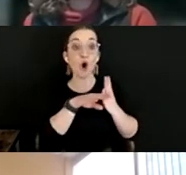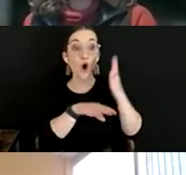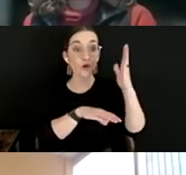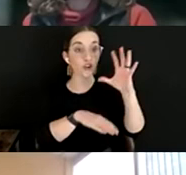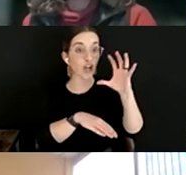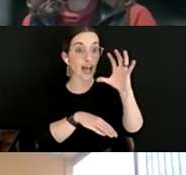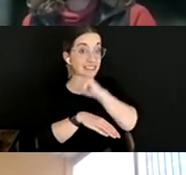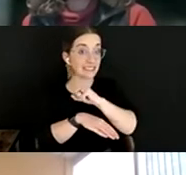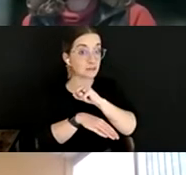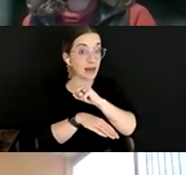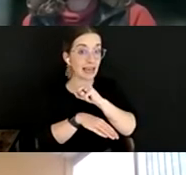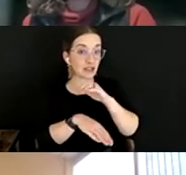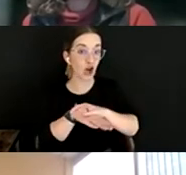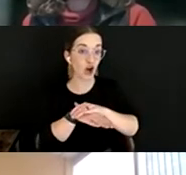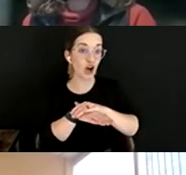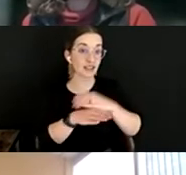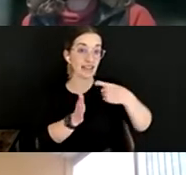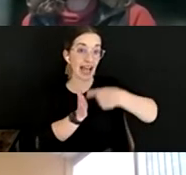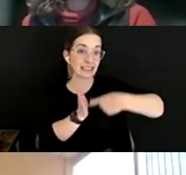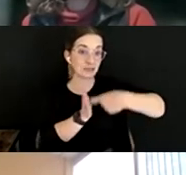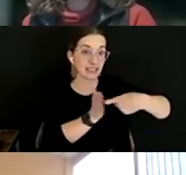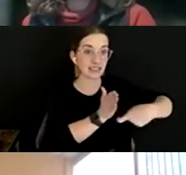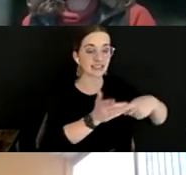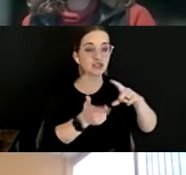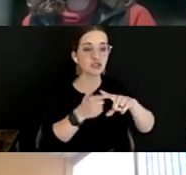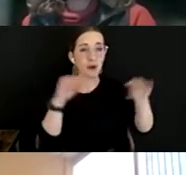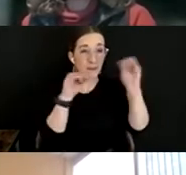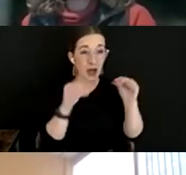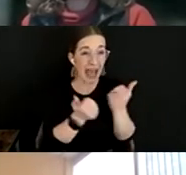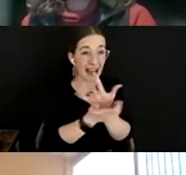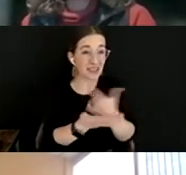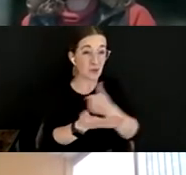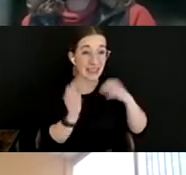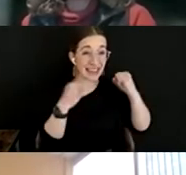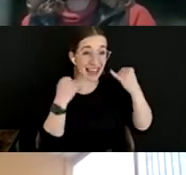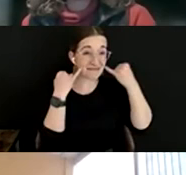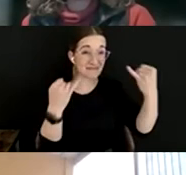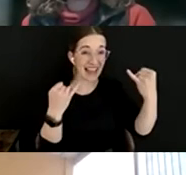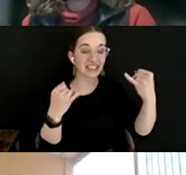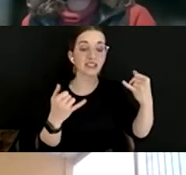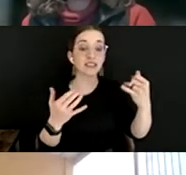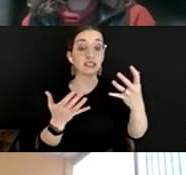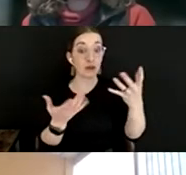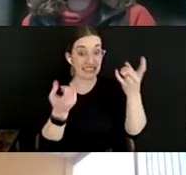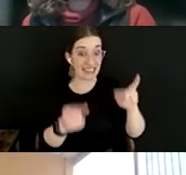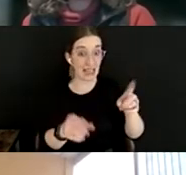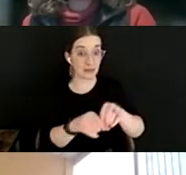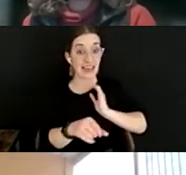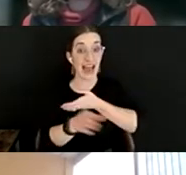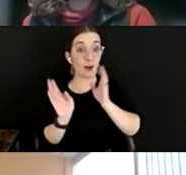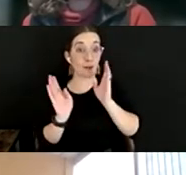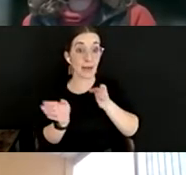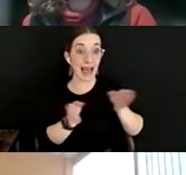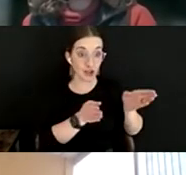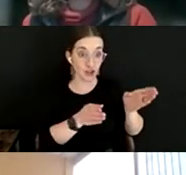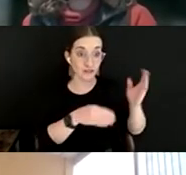put in as everything that we can imagine. then what has happened in our pattern here is that because we do that,